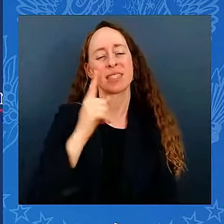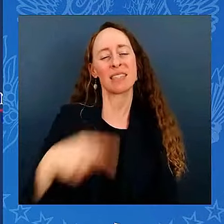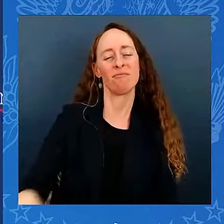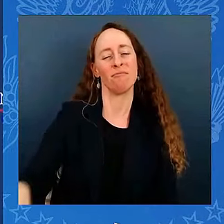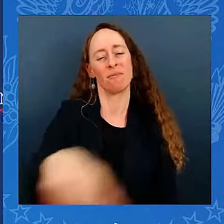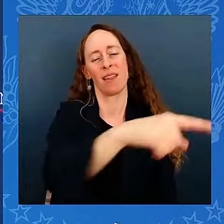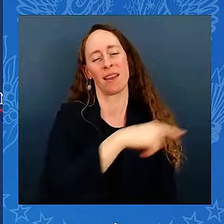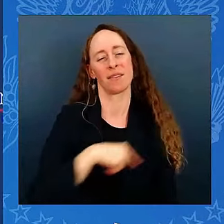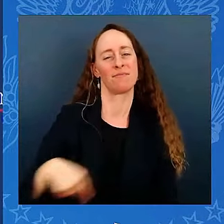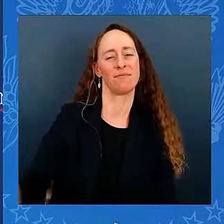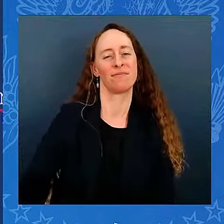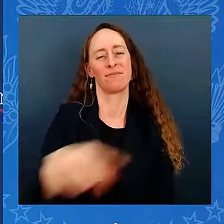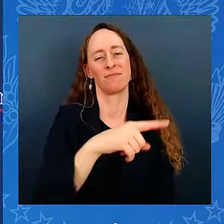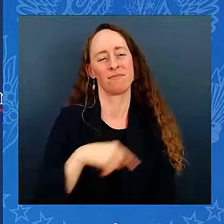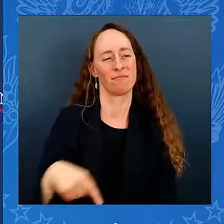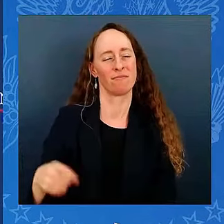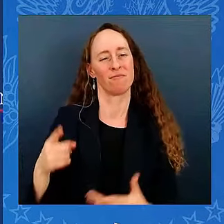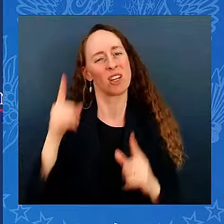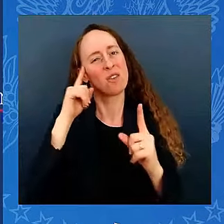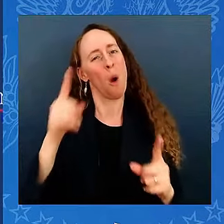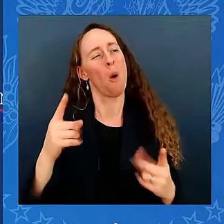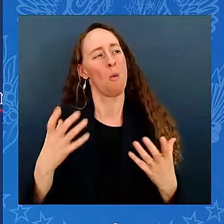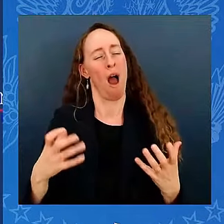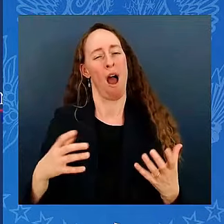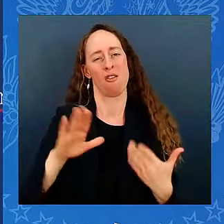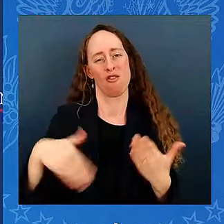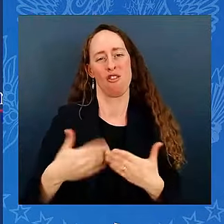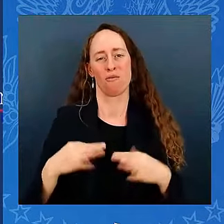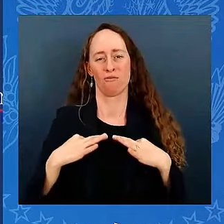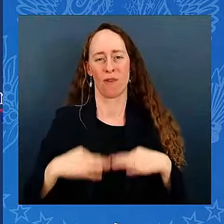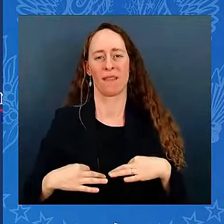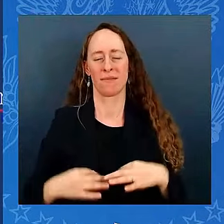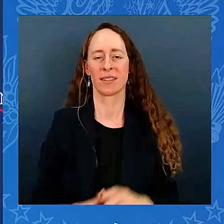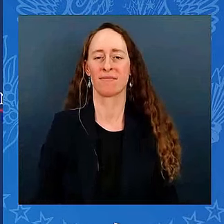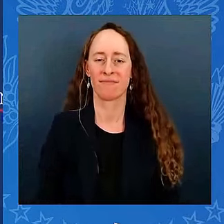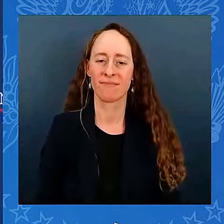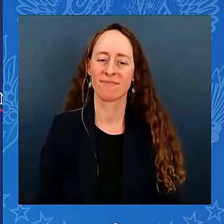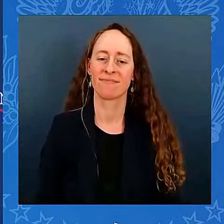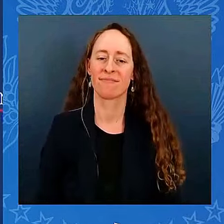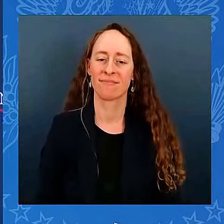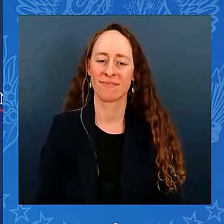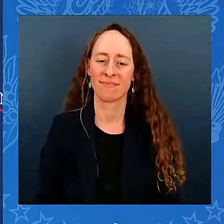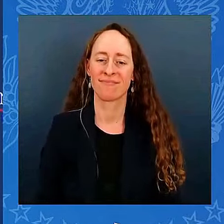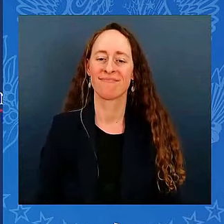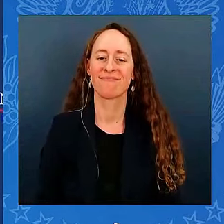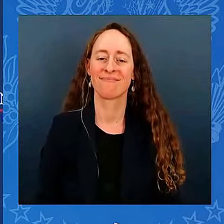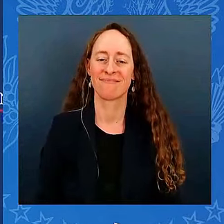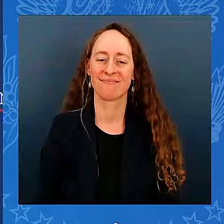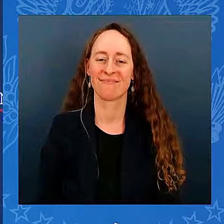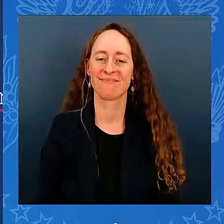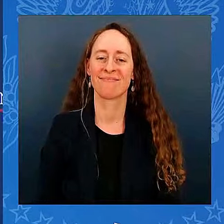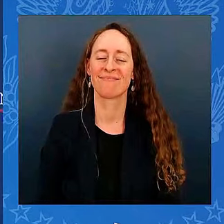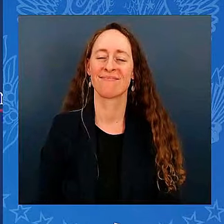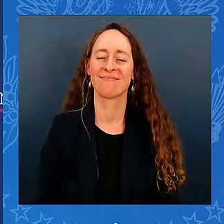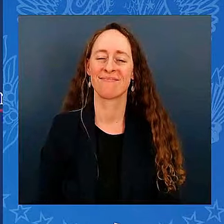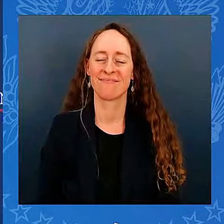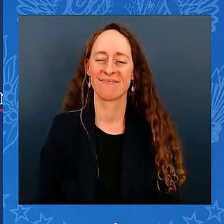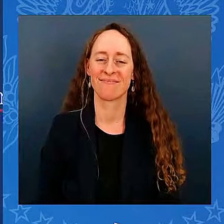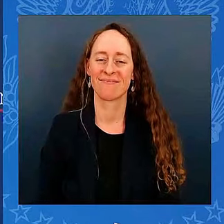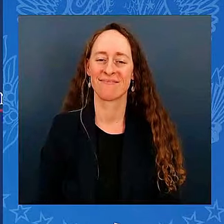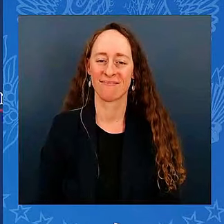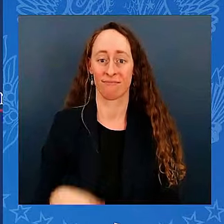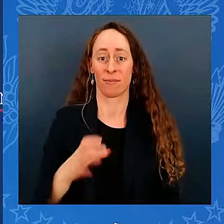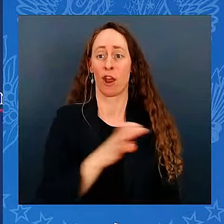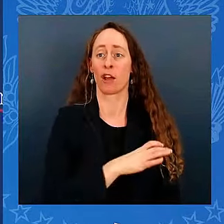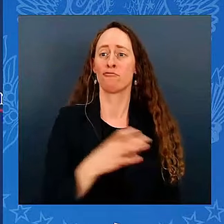don't point to the fact that for 36 years, as Tom will point out to you, when they did the income of all the members of Congress, I was listed as the poorest man in